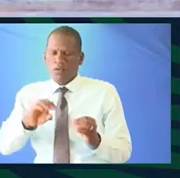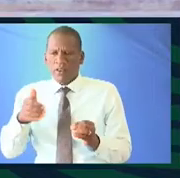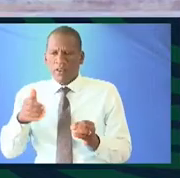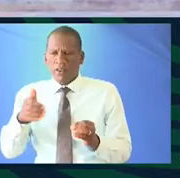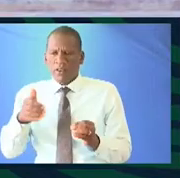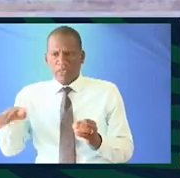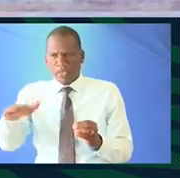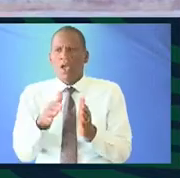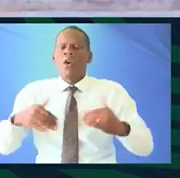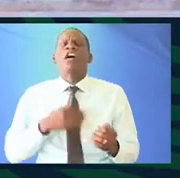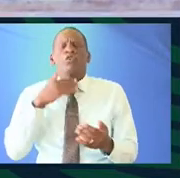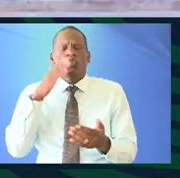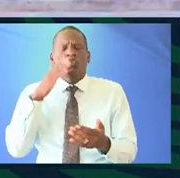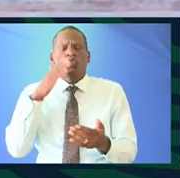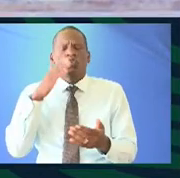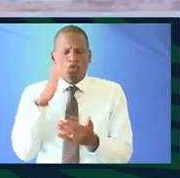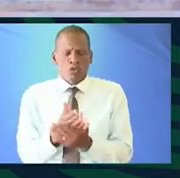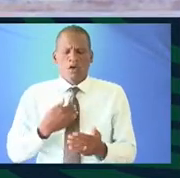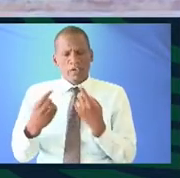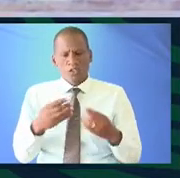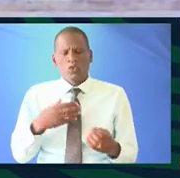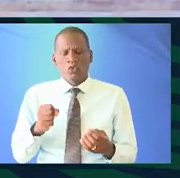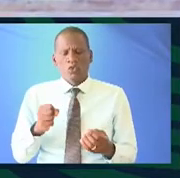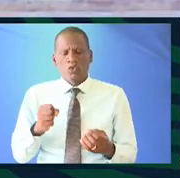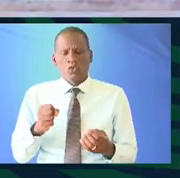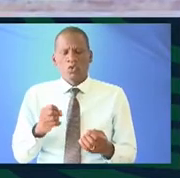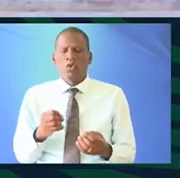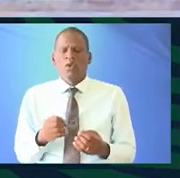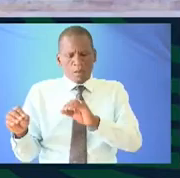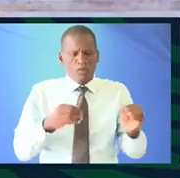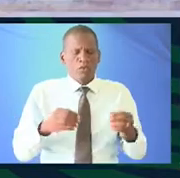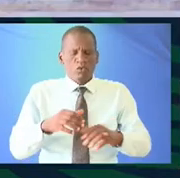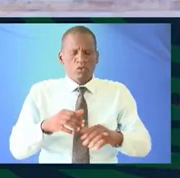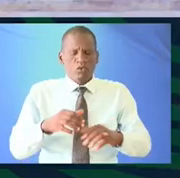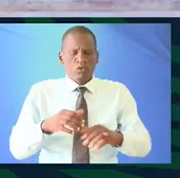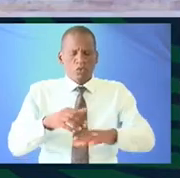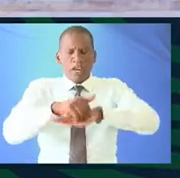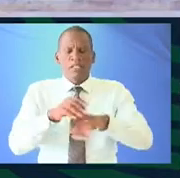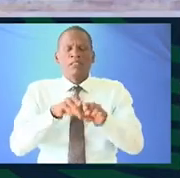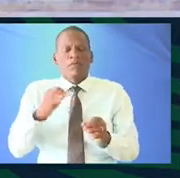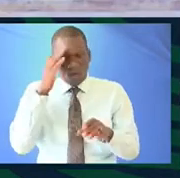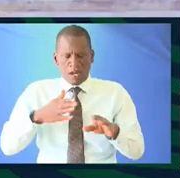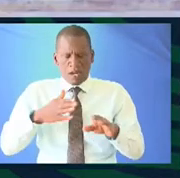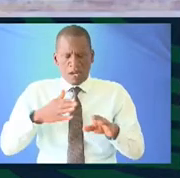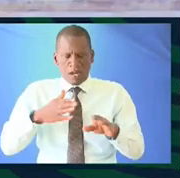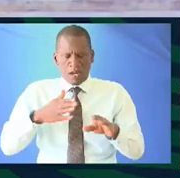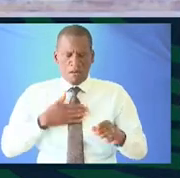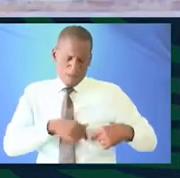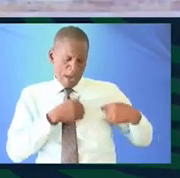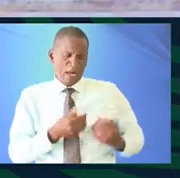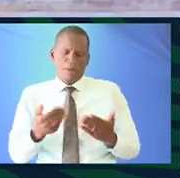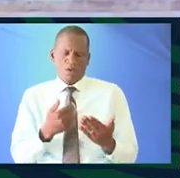western clothes or I want to have a really deep conversation so I default to English even though I know in my heart that